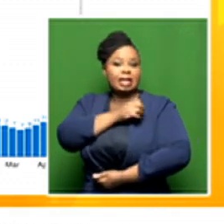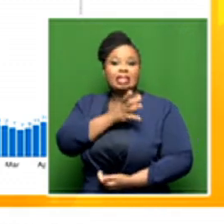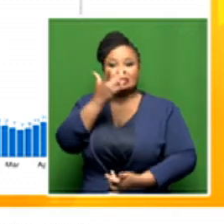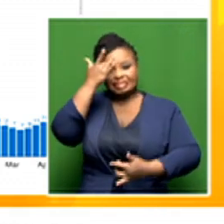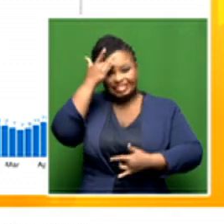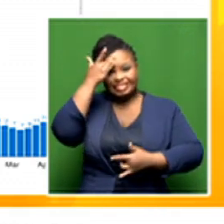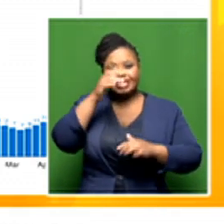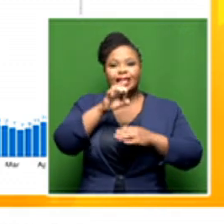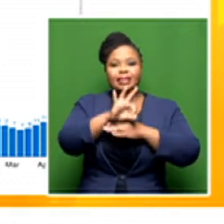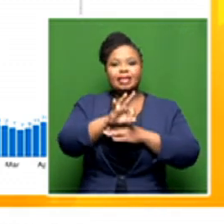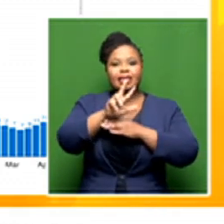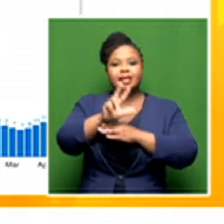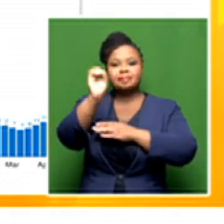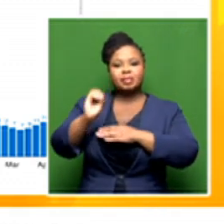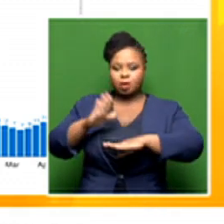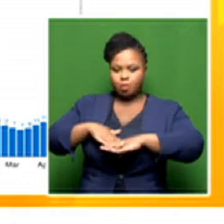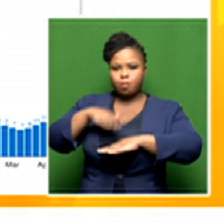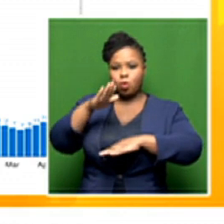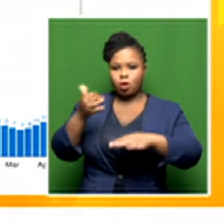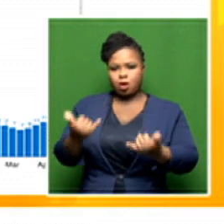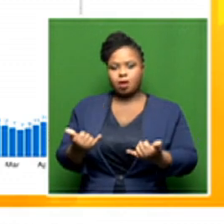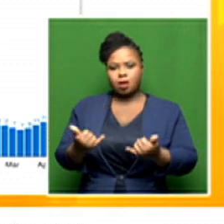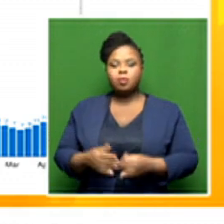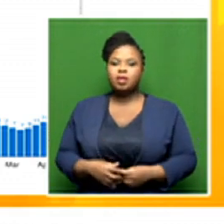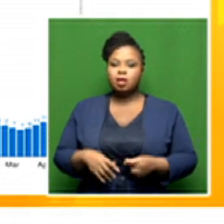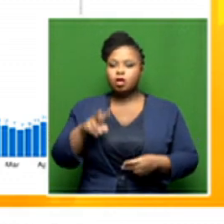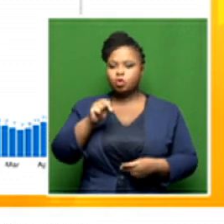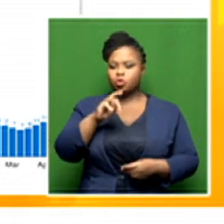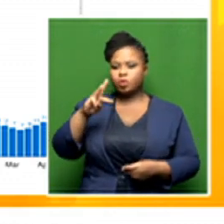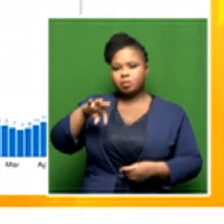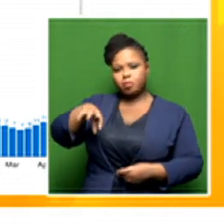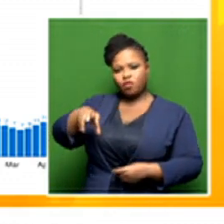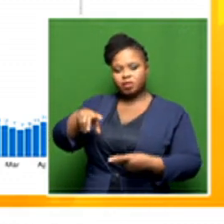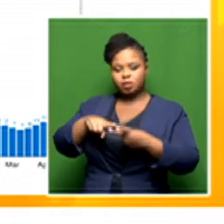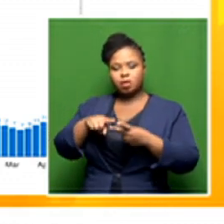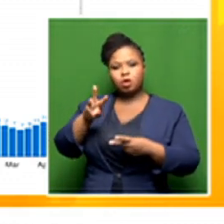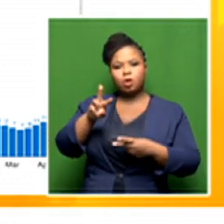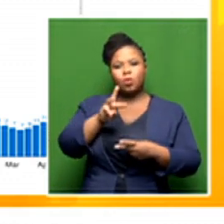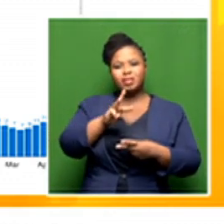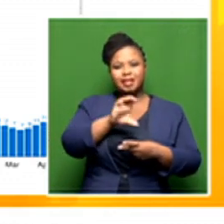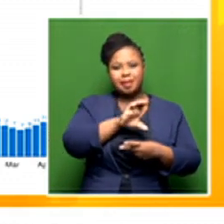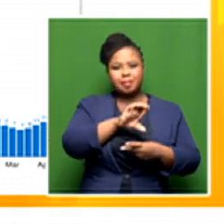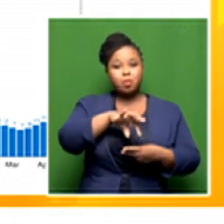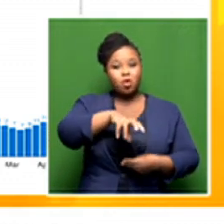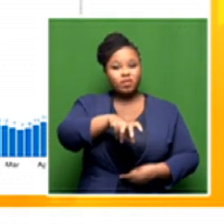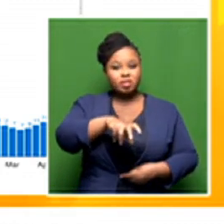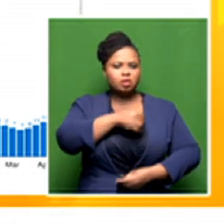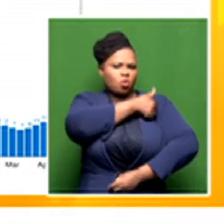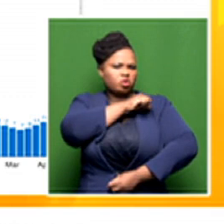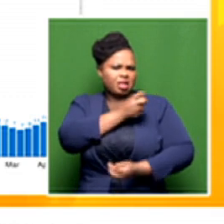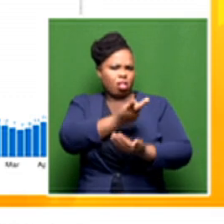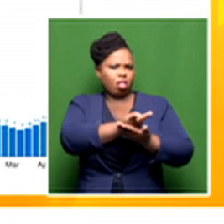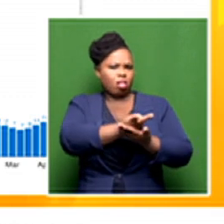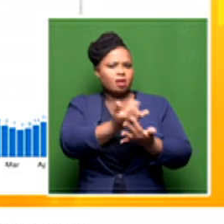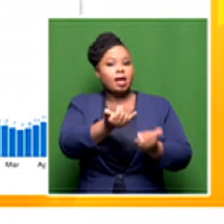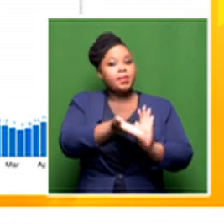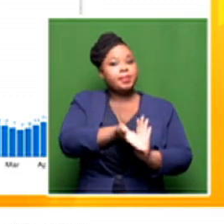by 38% compared to a week ago. In the Northwest and in the Western Cape, hospital admissions are